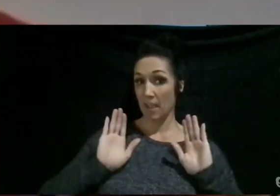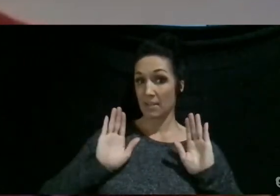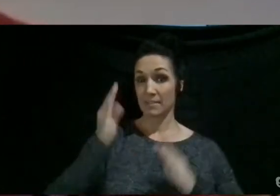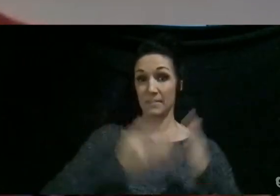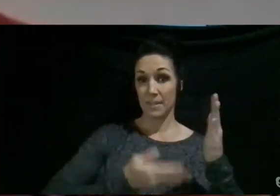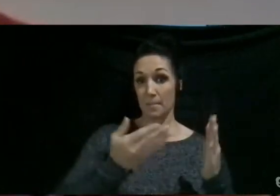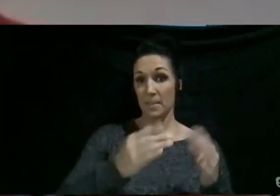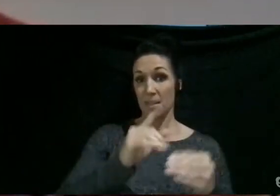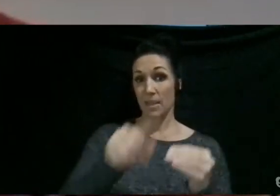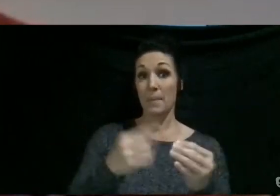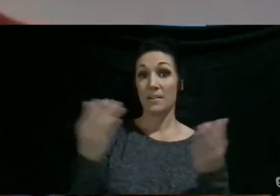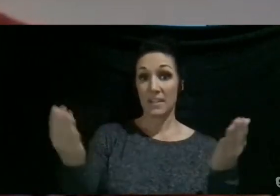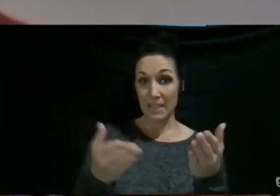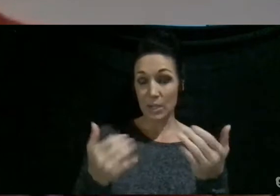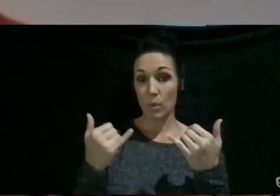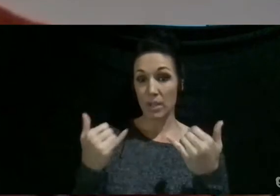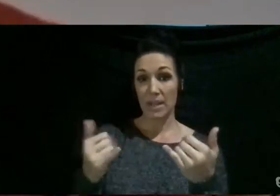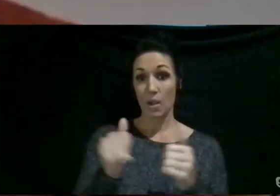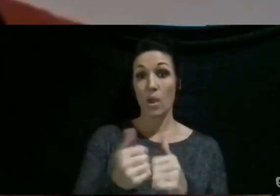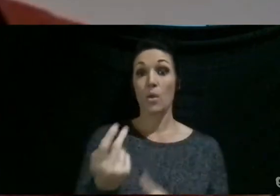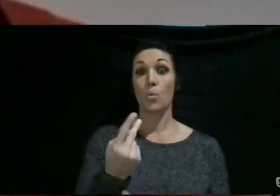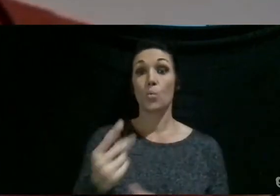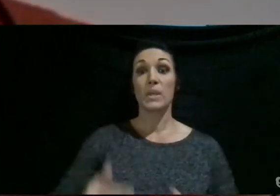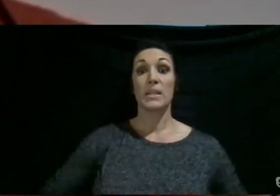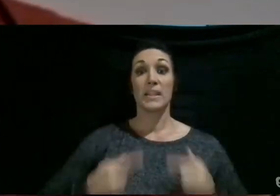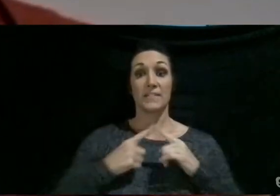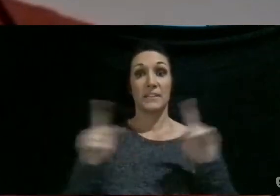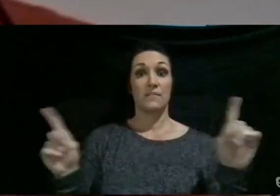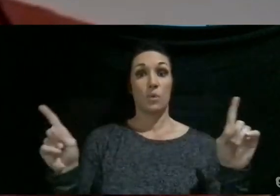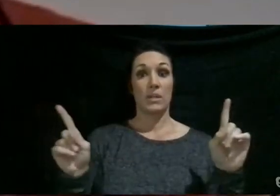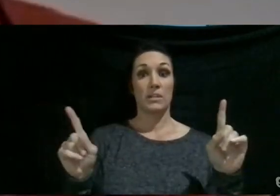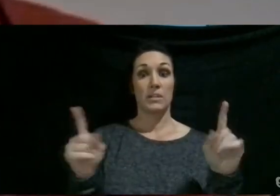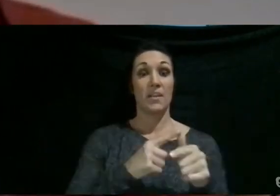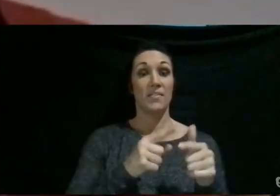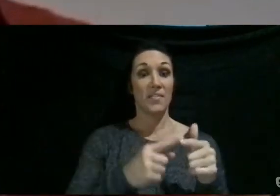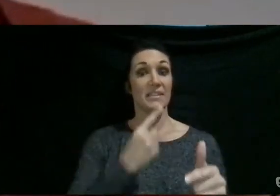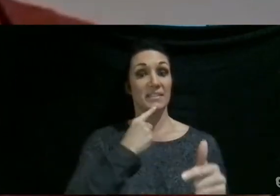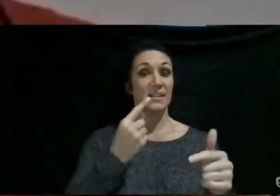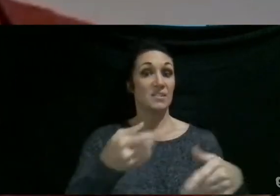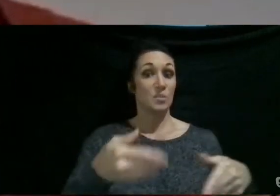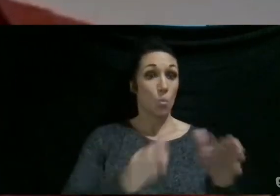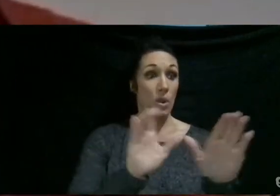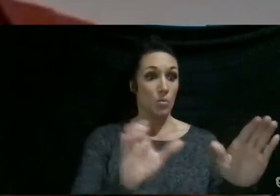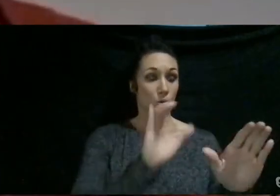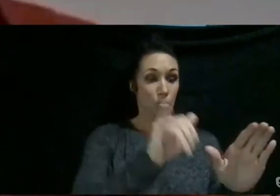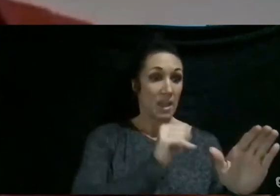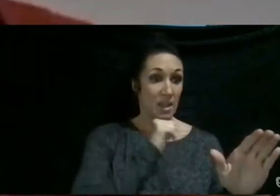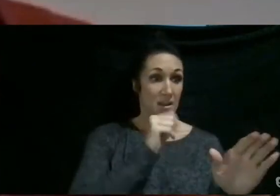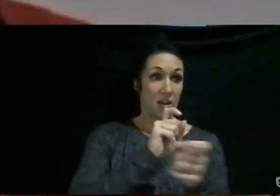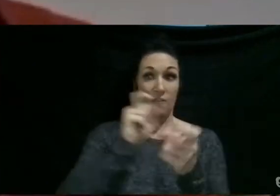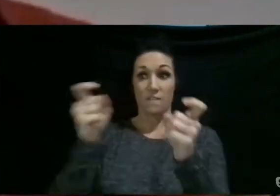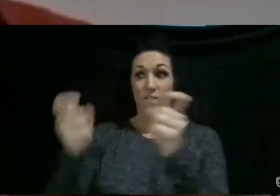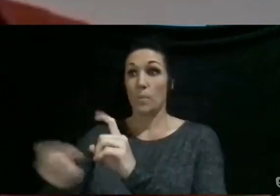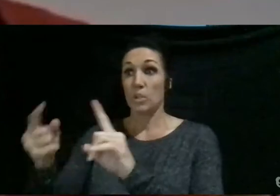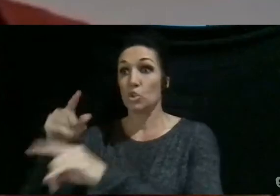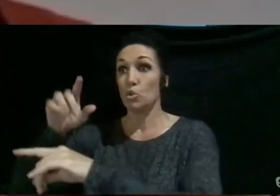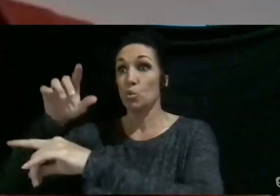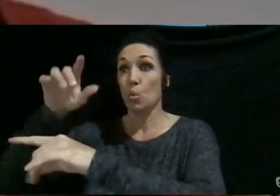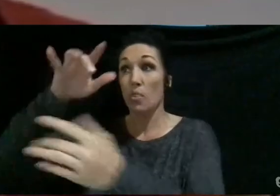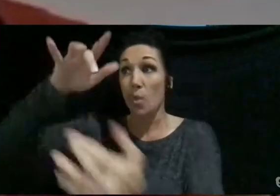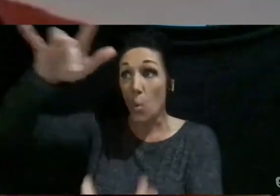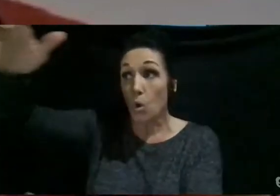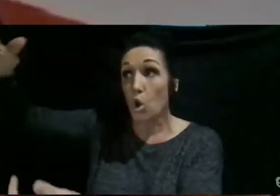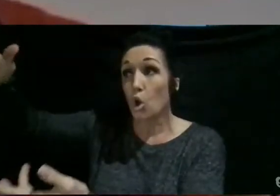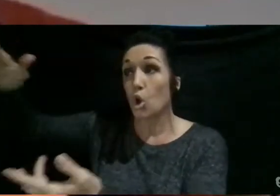of how we live our lives differently, and then it says, and the way we do that is by not conforming to what the world tells us we're supposed to be,